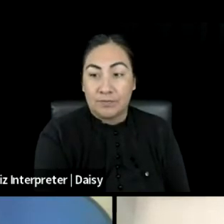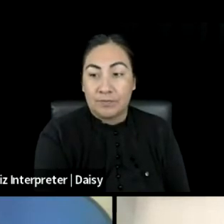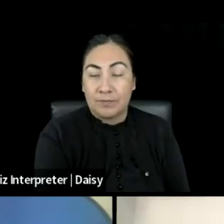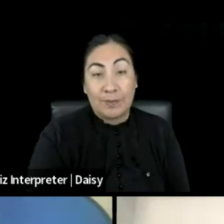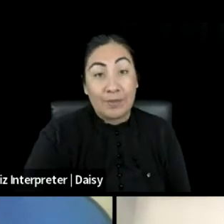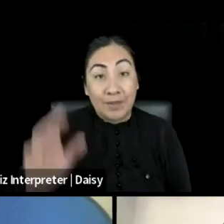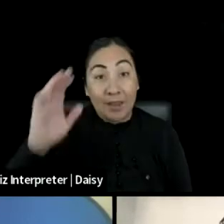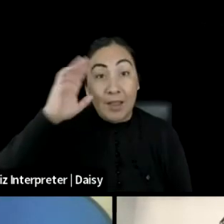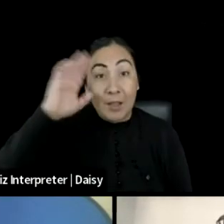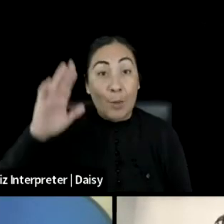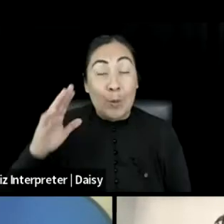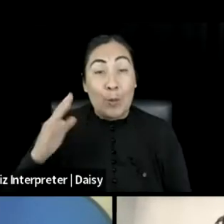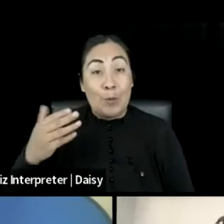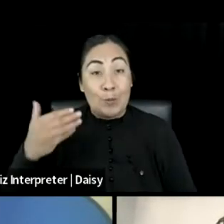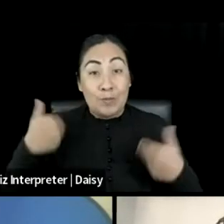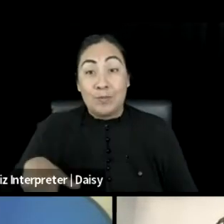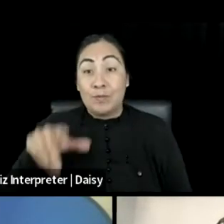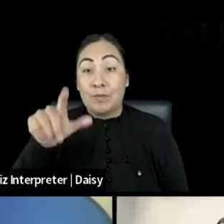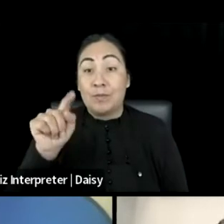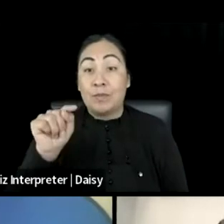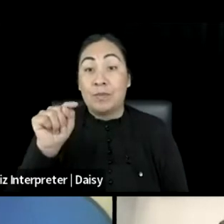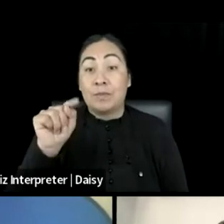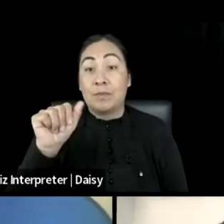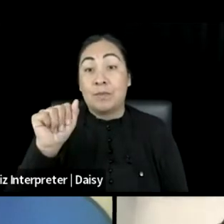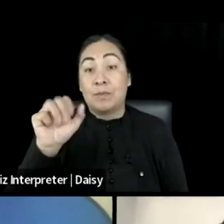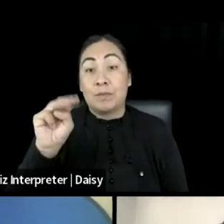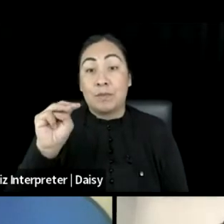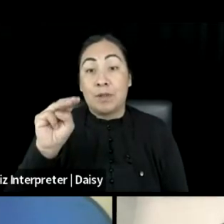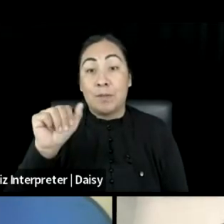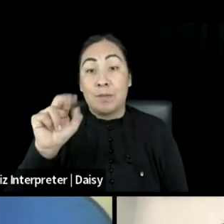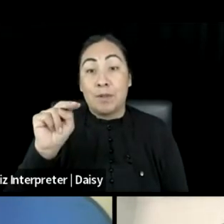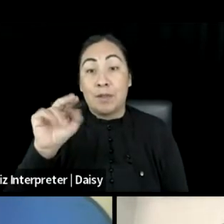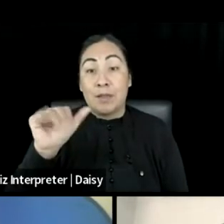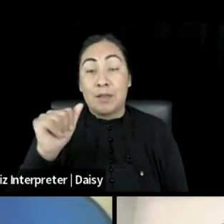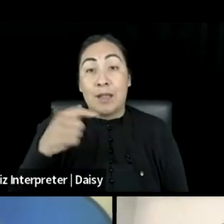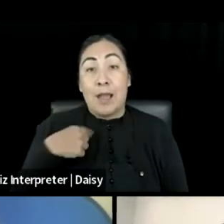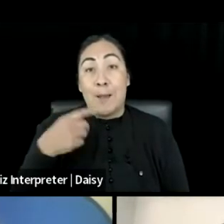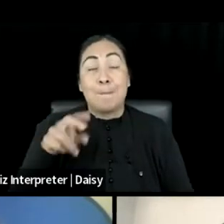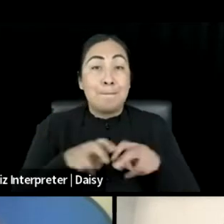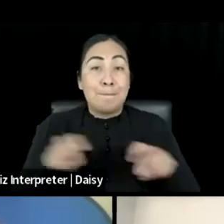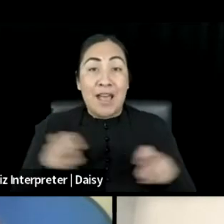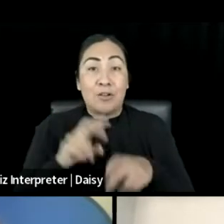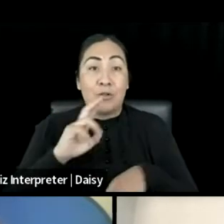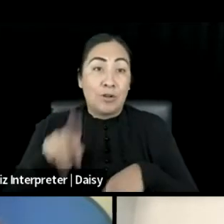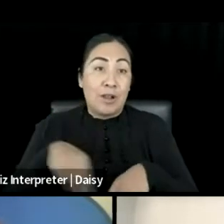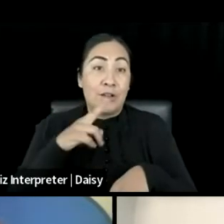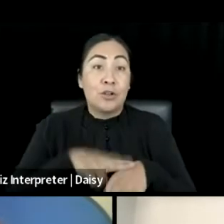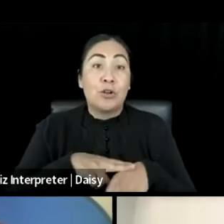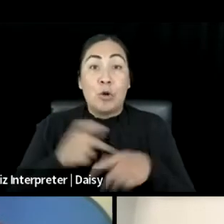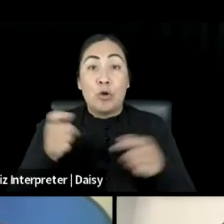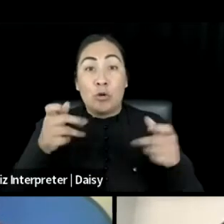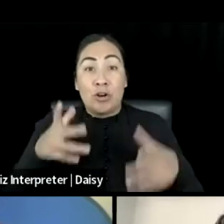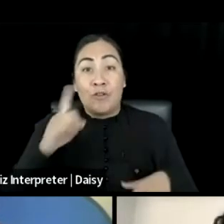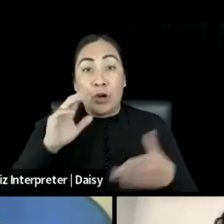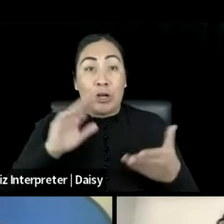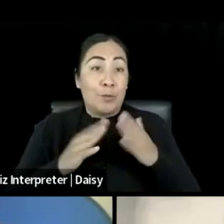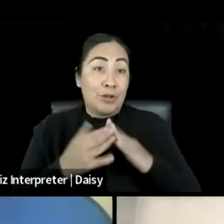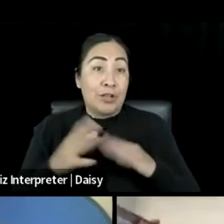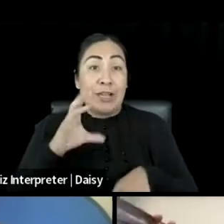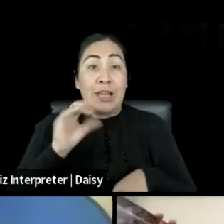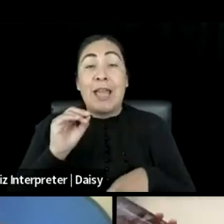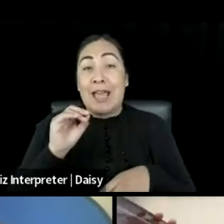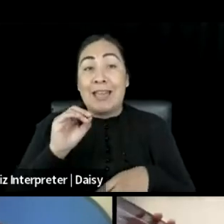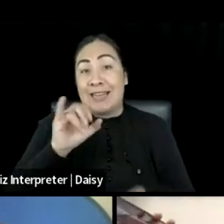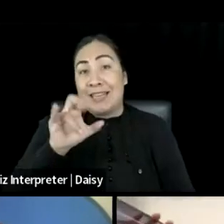Hello, my name is Tamania Garza, and I am the PAL National Director of Community and Justice Initiatives. And I'm also the